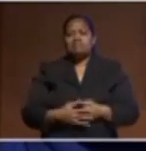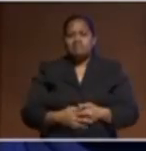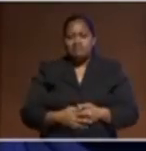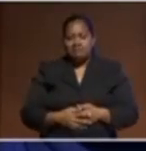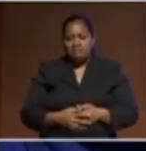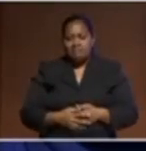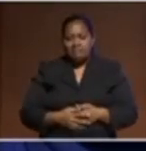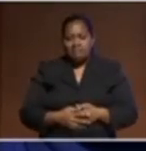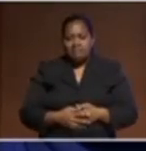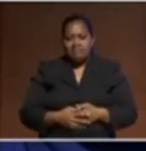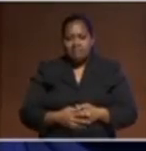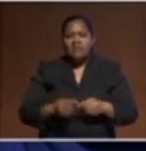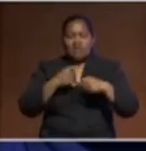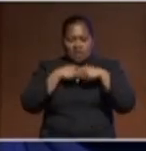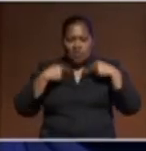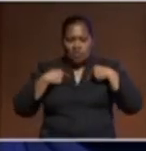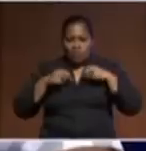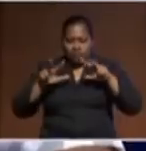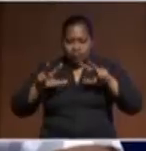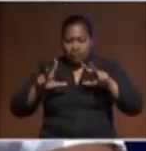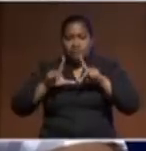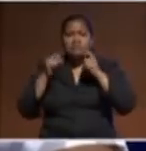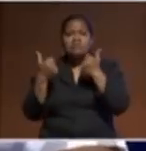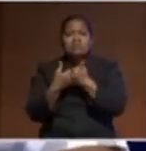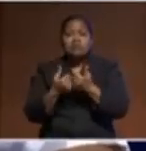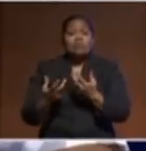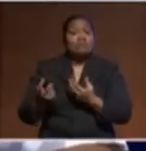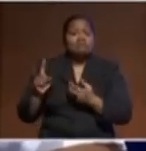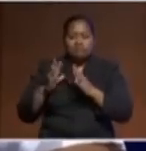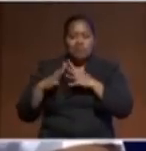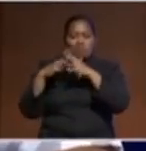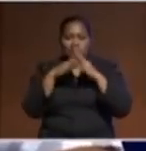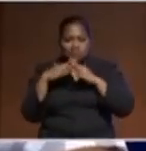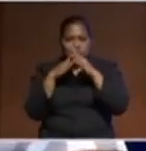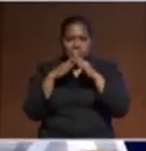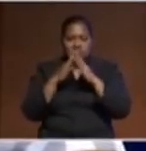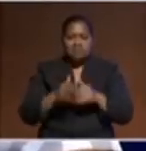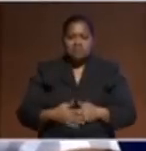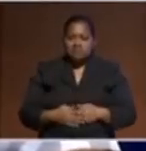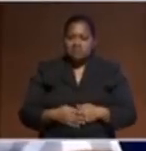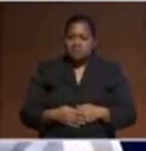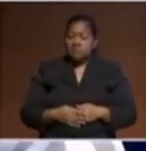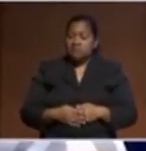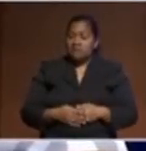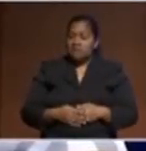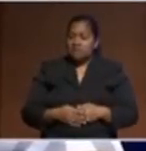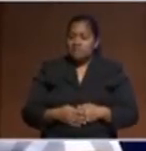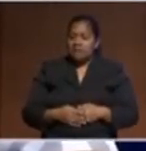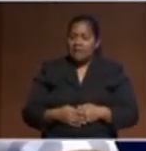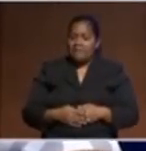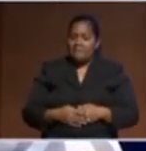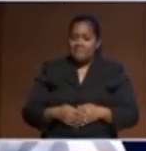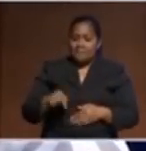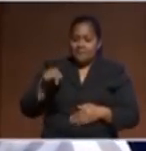then signed the treaty with the United States, which is now called the Compact of Reassociation. It's